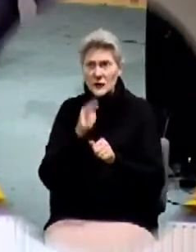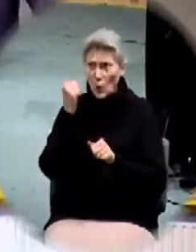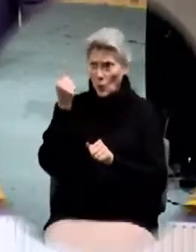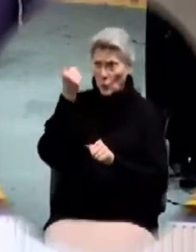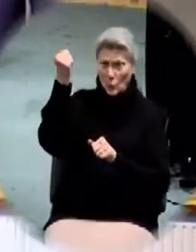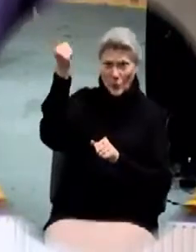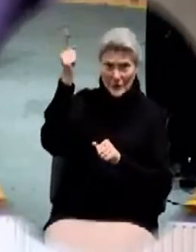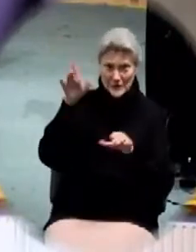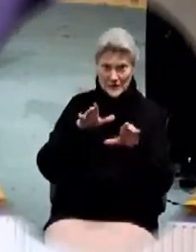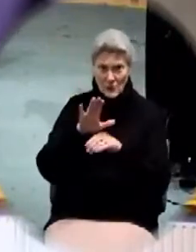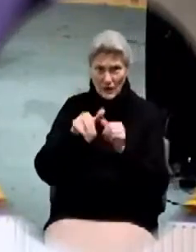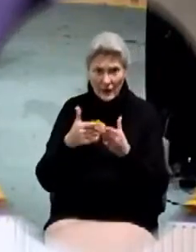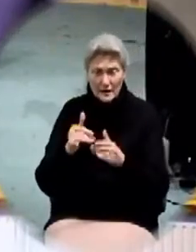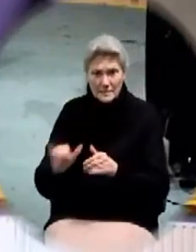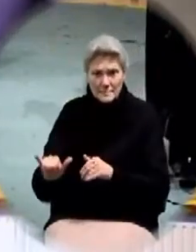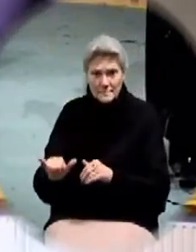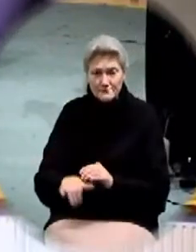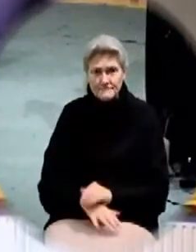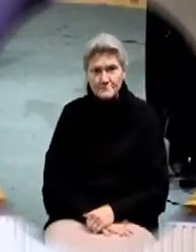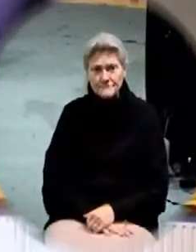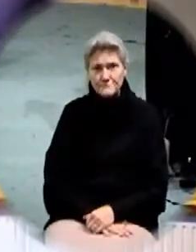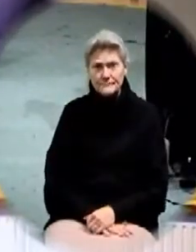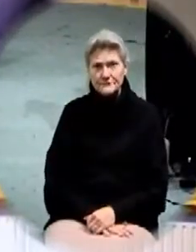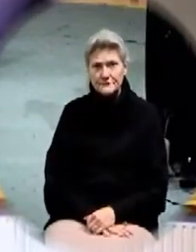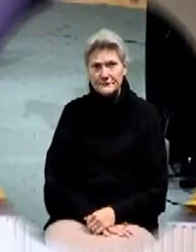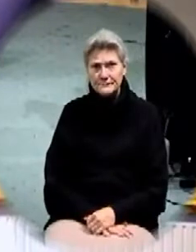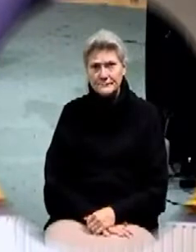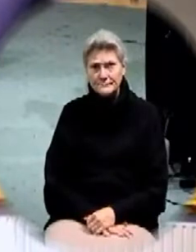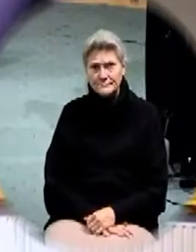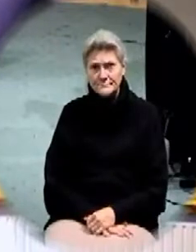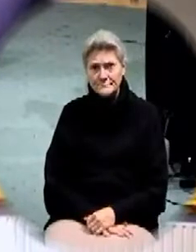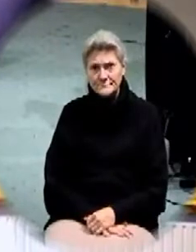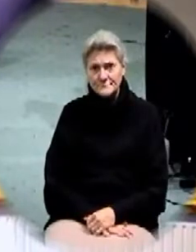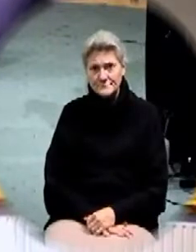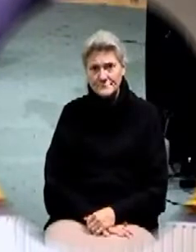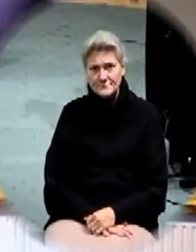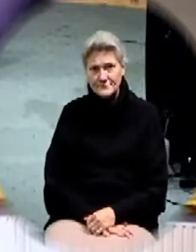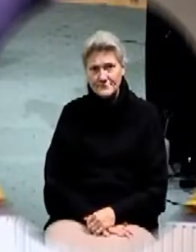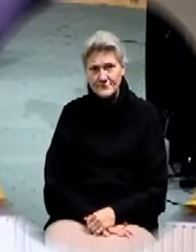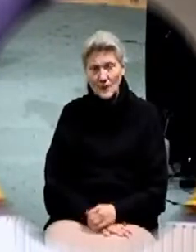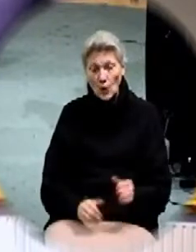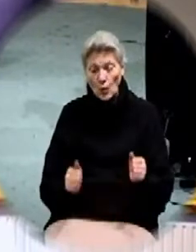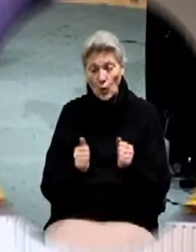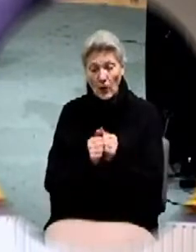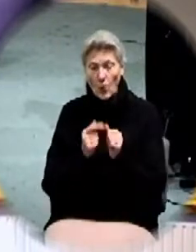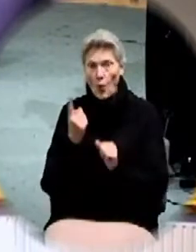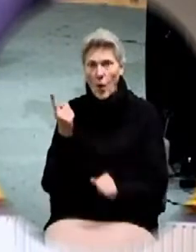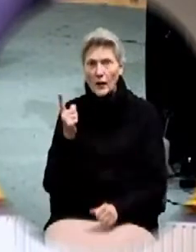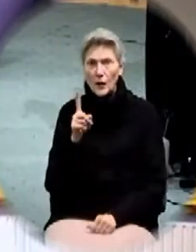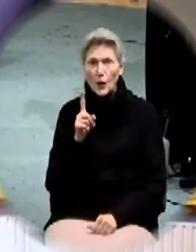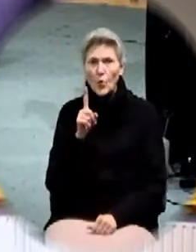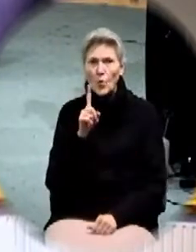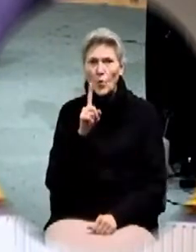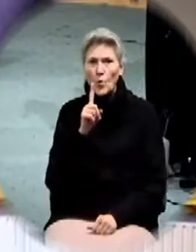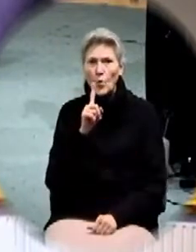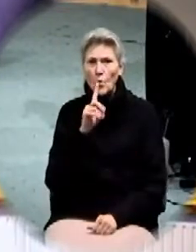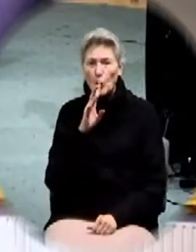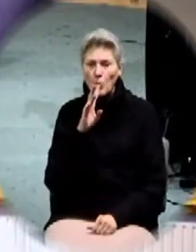He did all this with a spoken word.